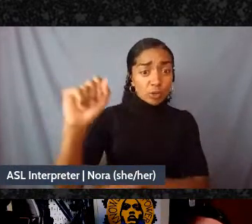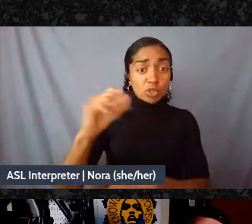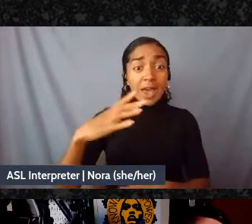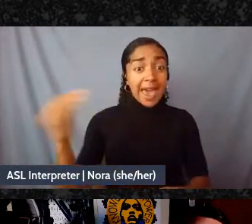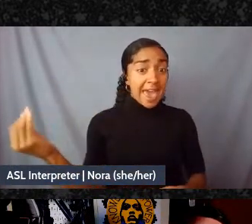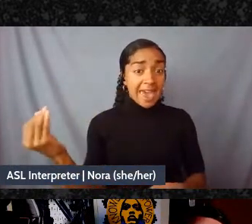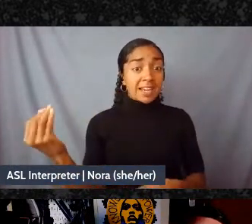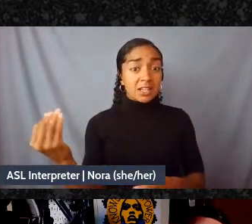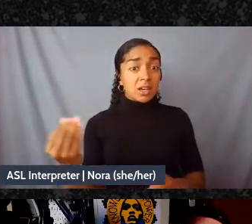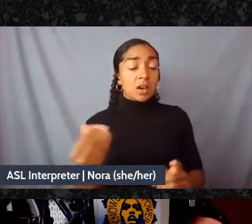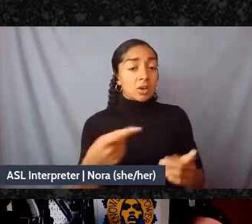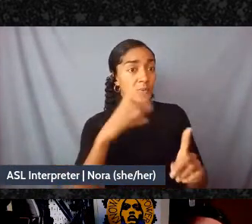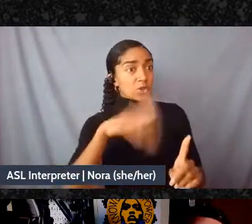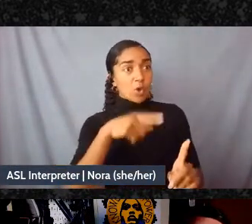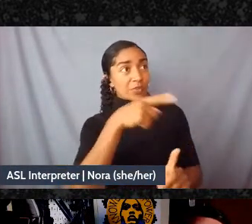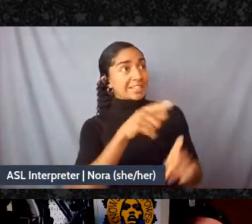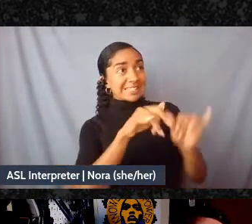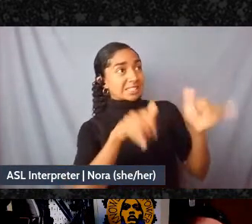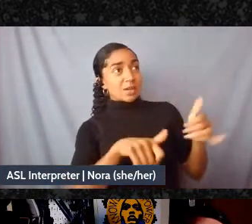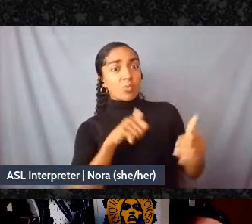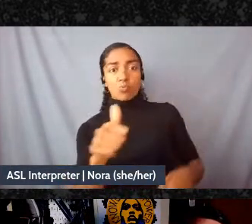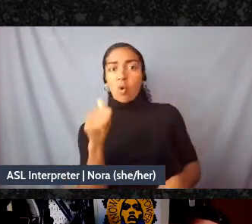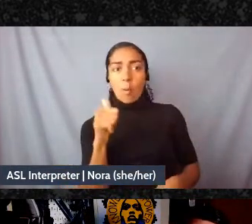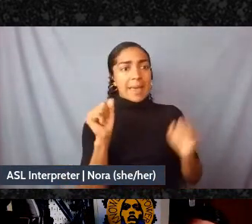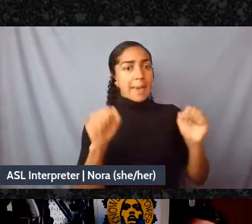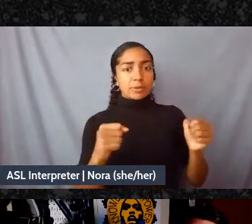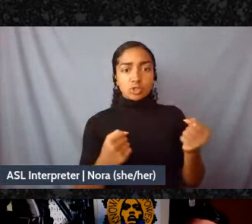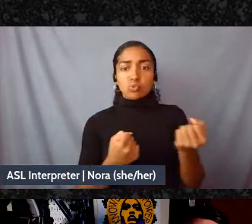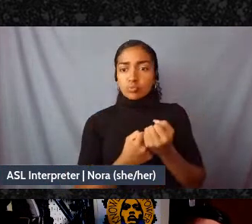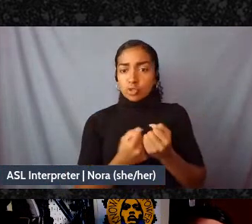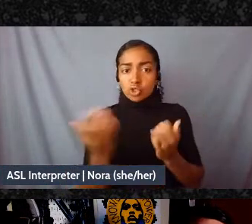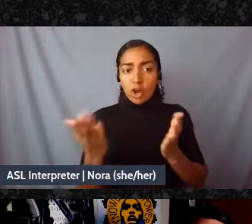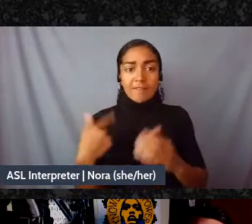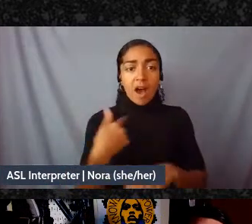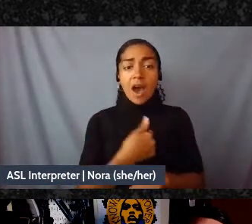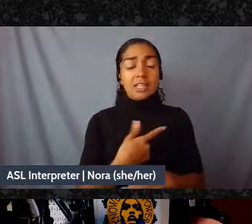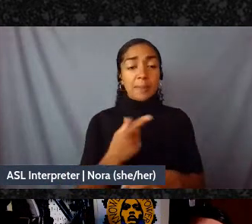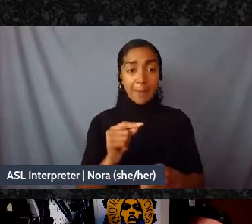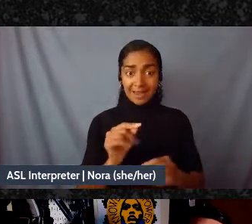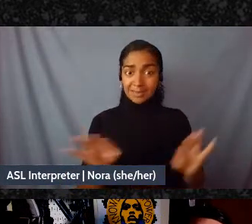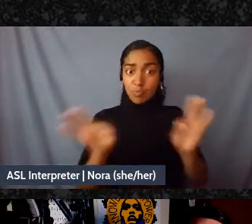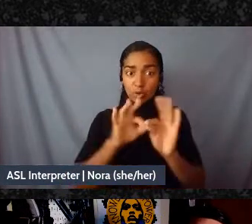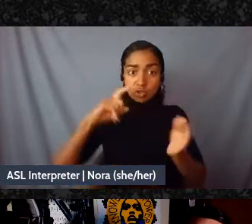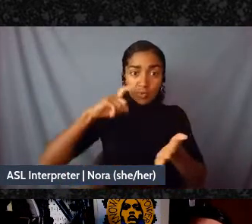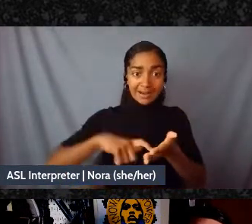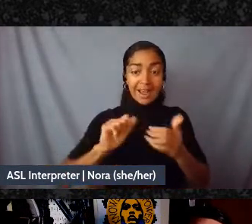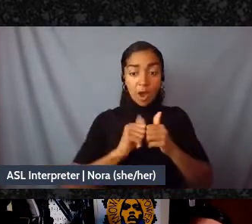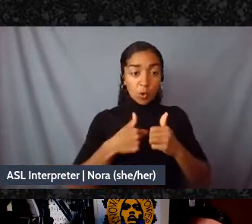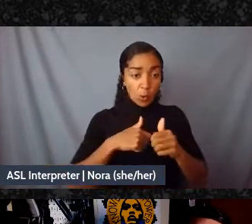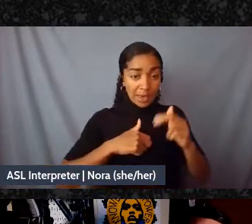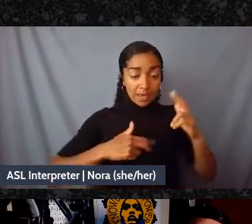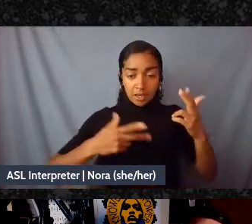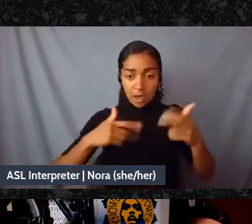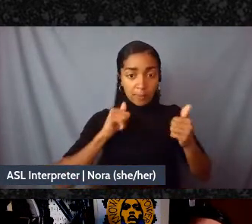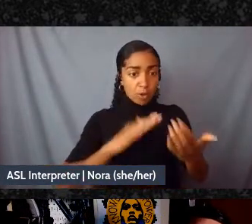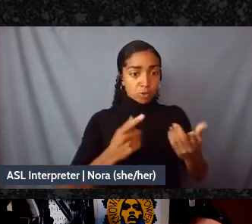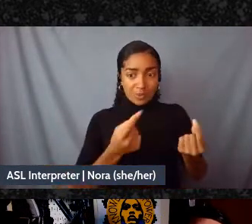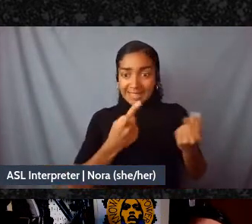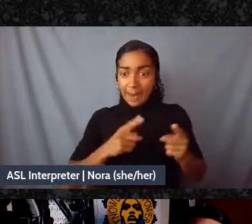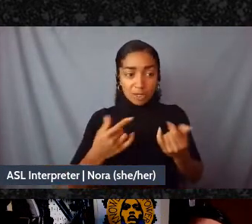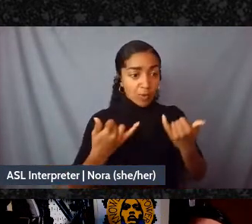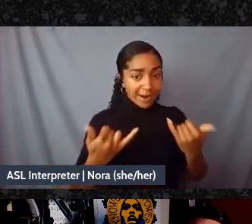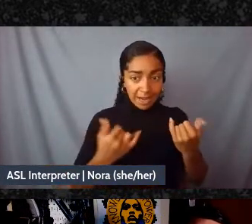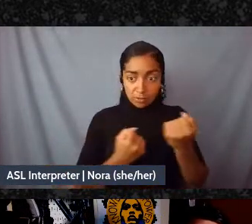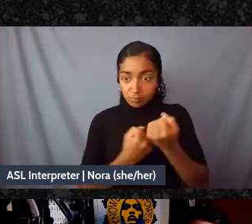serve us so there's a way that we're like how do we attend to those who are living now while we're building visions for those who are going to come after us